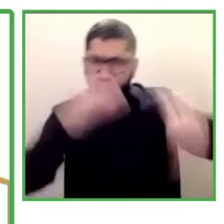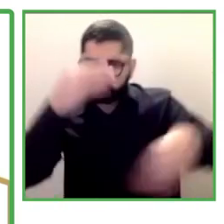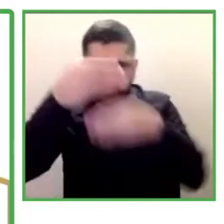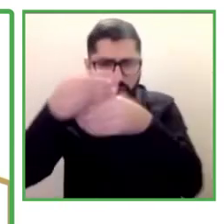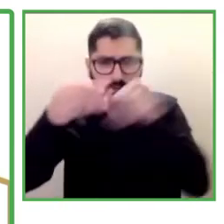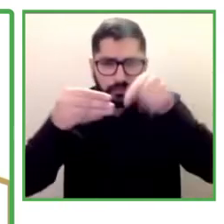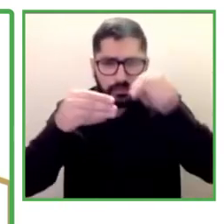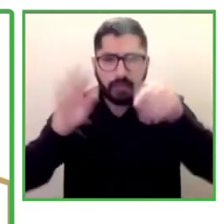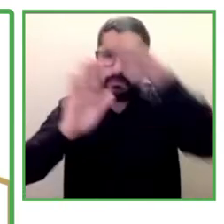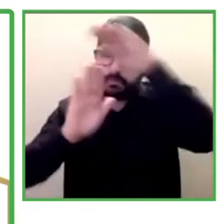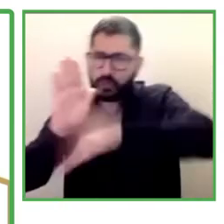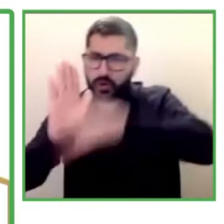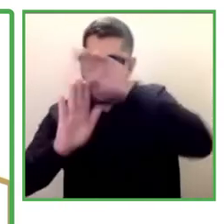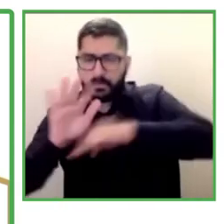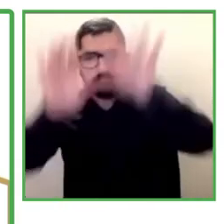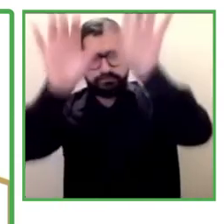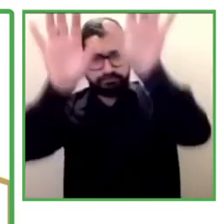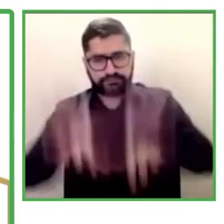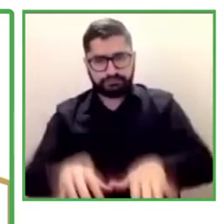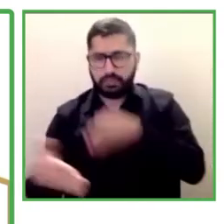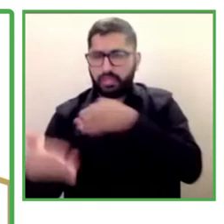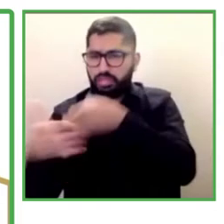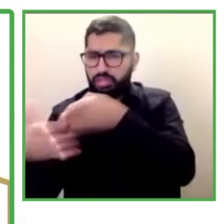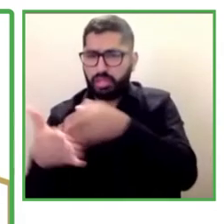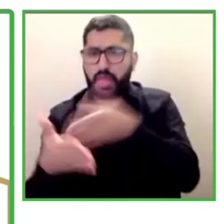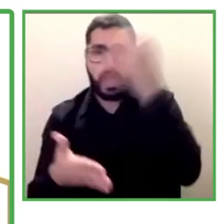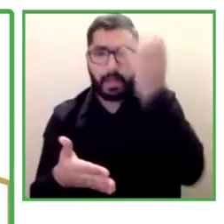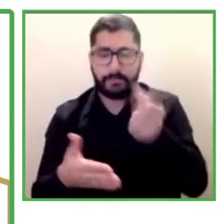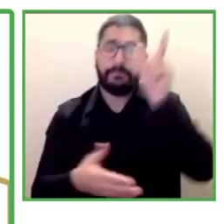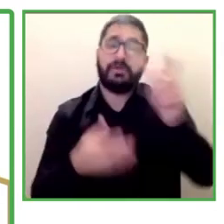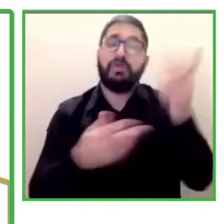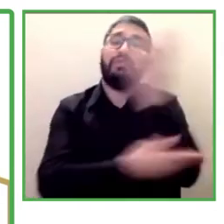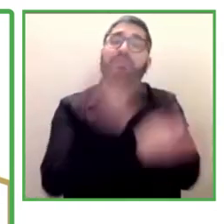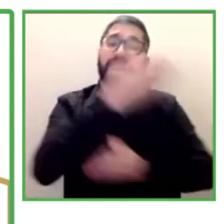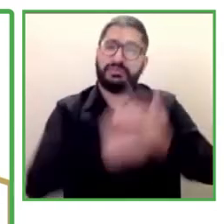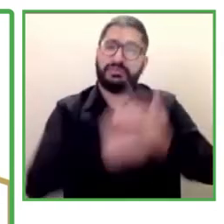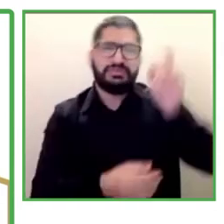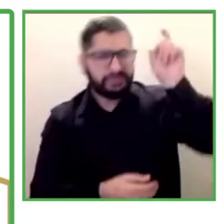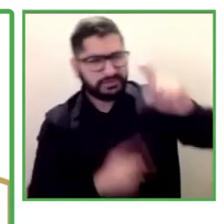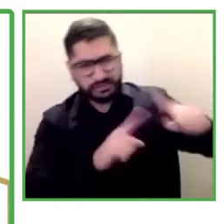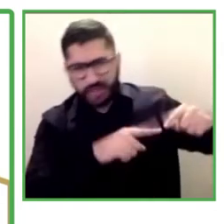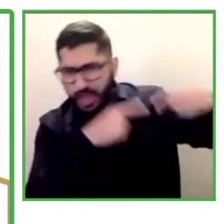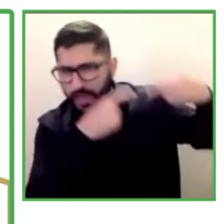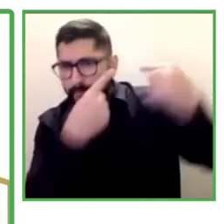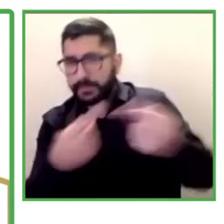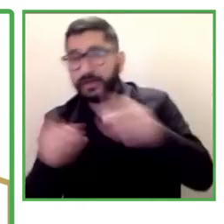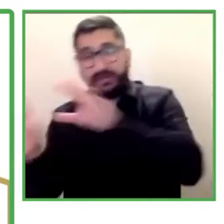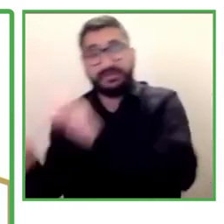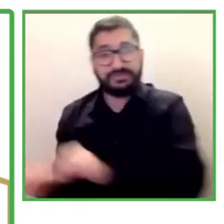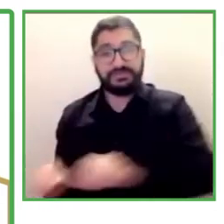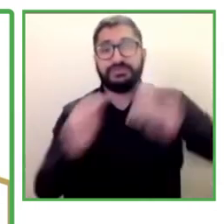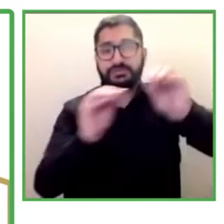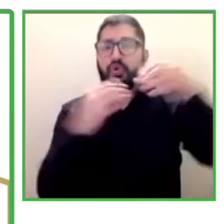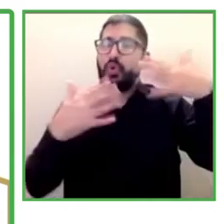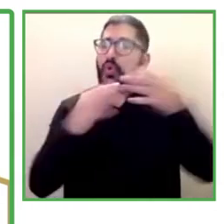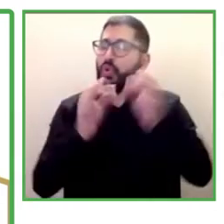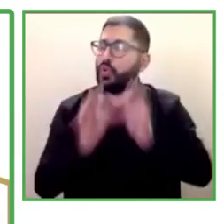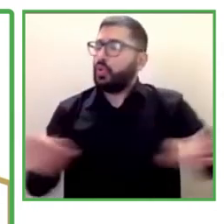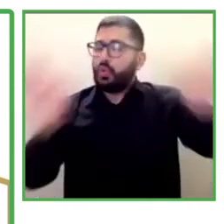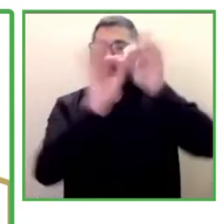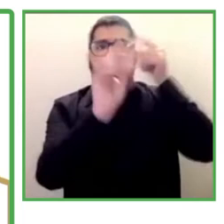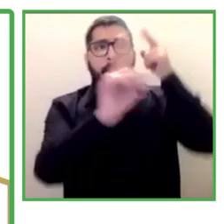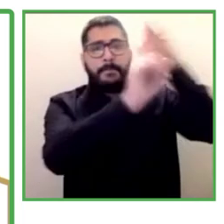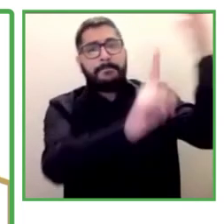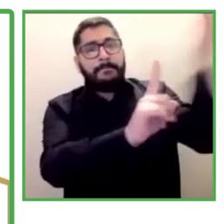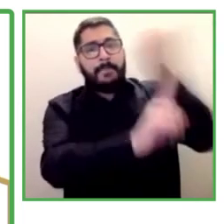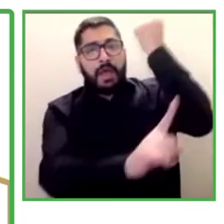way, in this virtual way. And always in the transference process, an ongoing challenge, it has